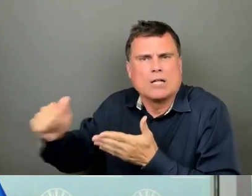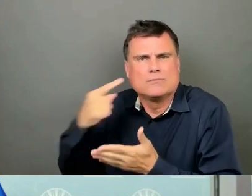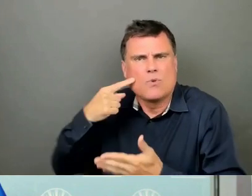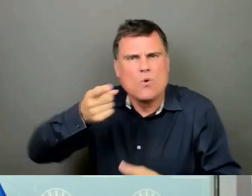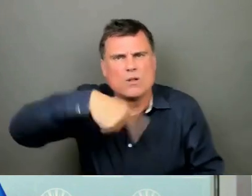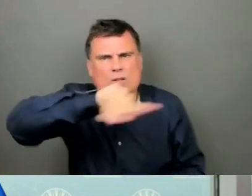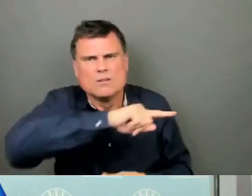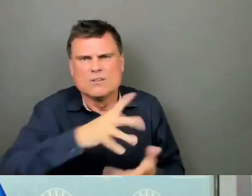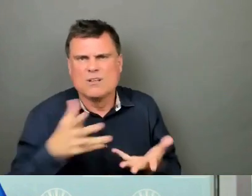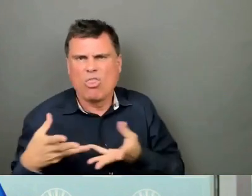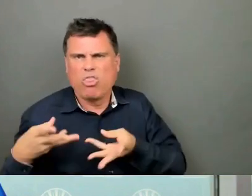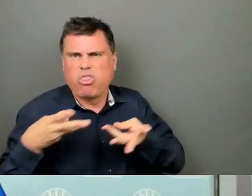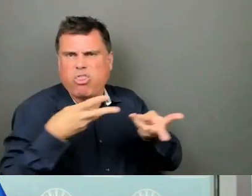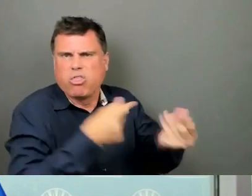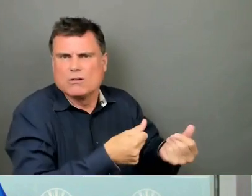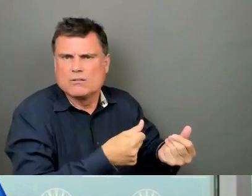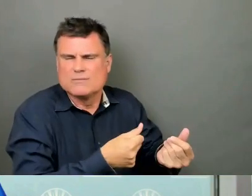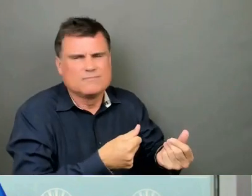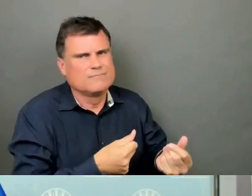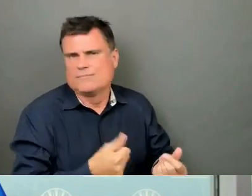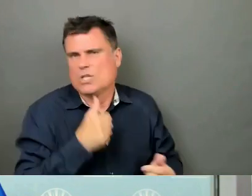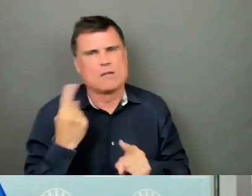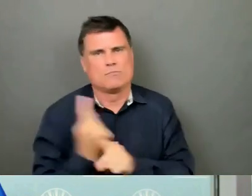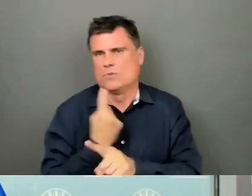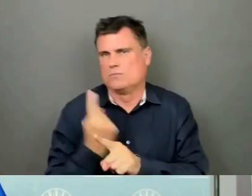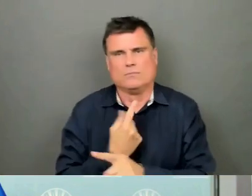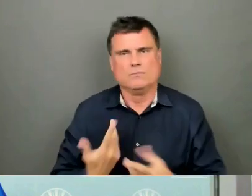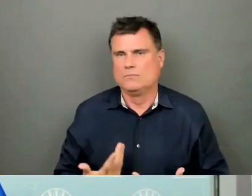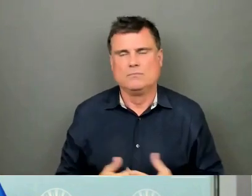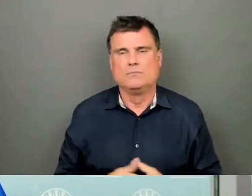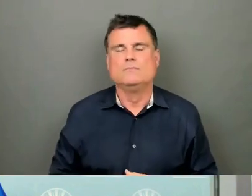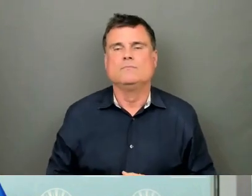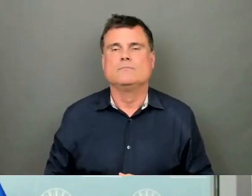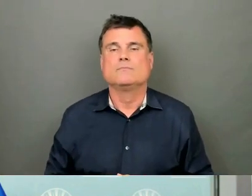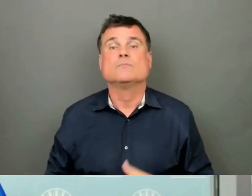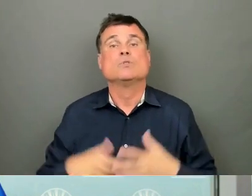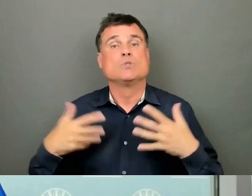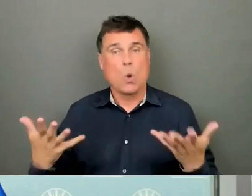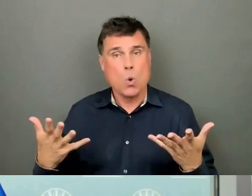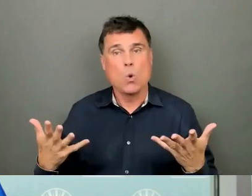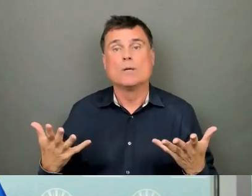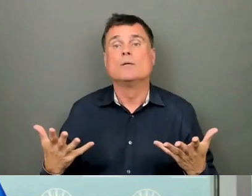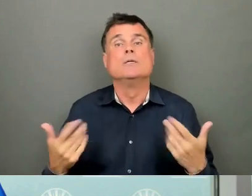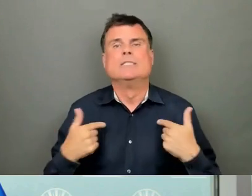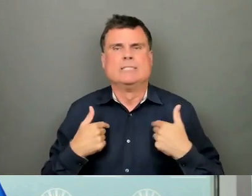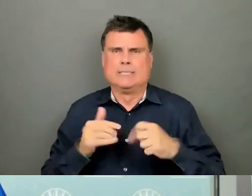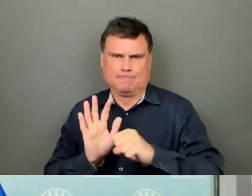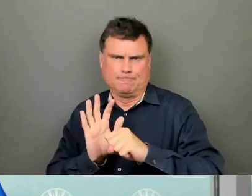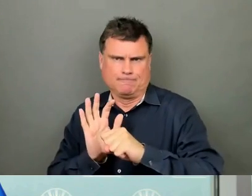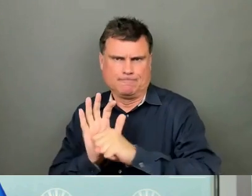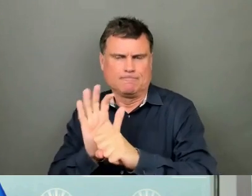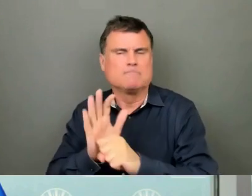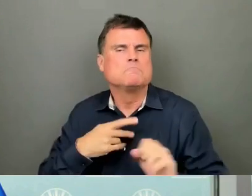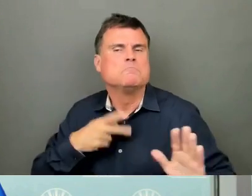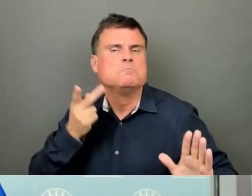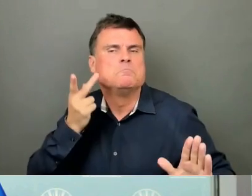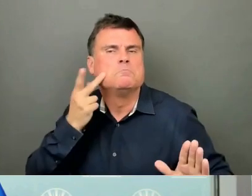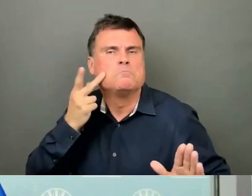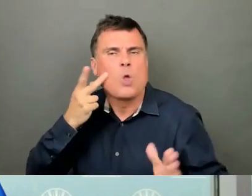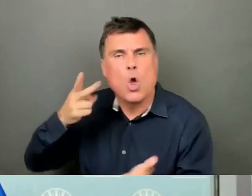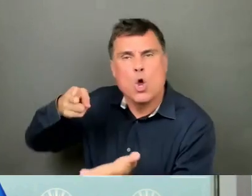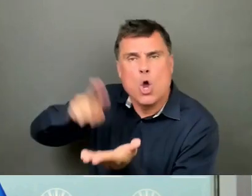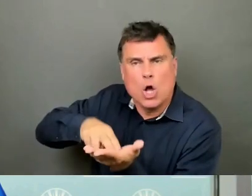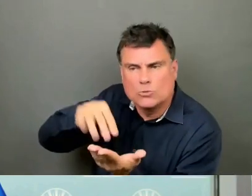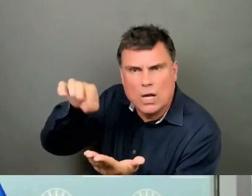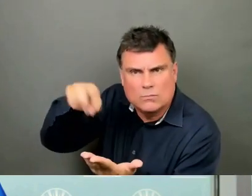disappointing for me to receive. As a result, I pushed to get the contract released, but was advised because it was before